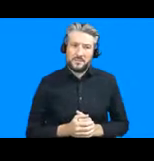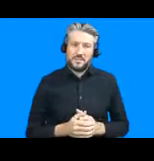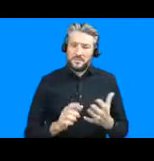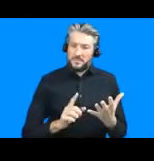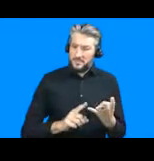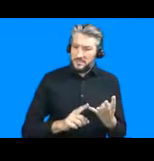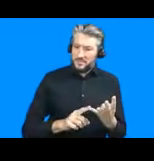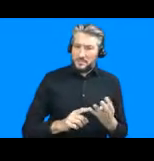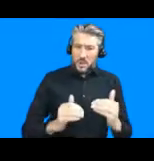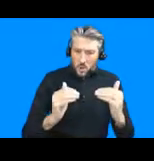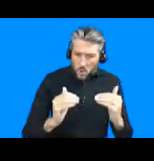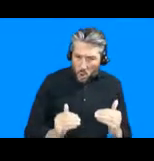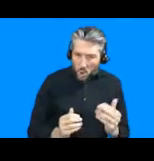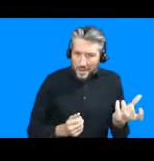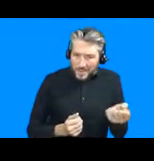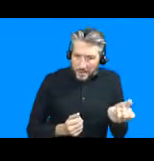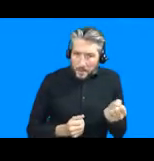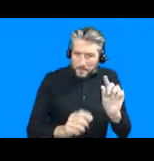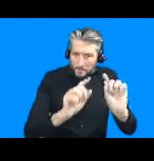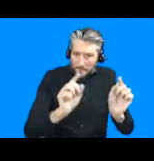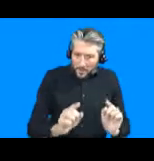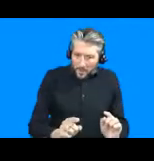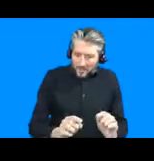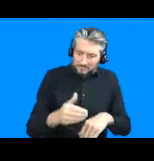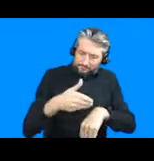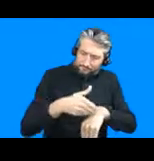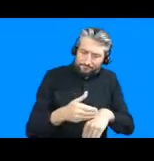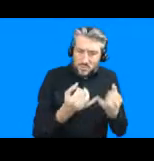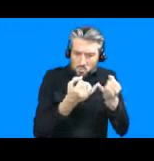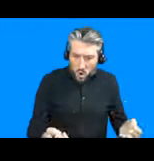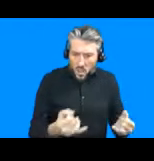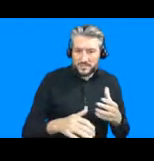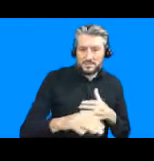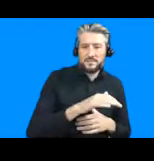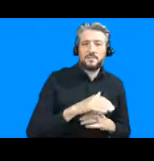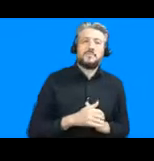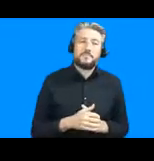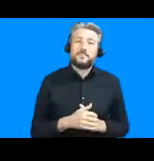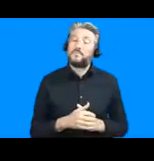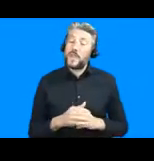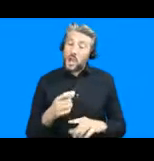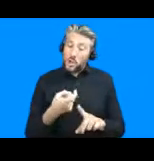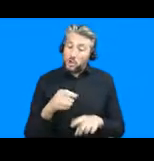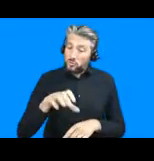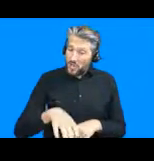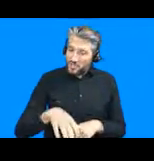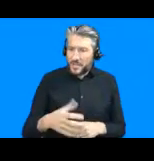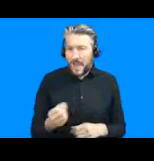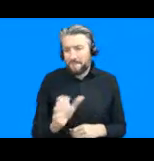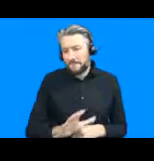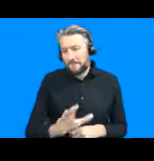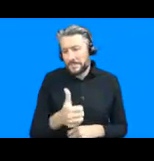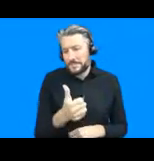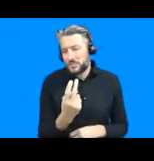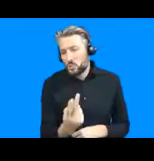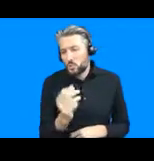so just a little factoid in karachi around 62 to 63 percent of karachi's